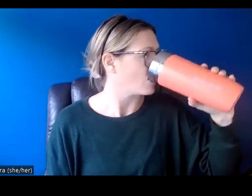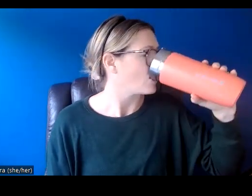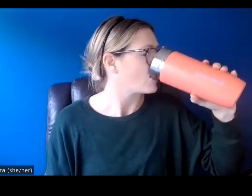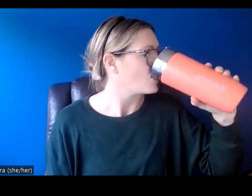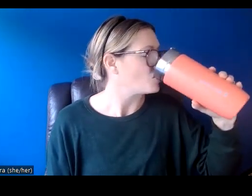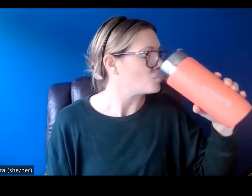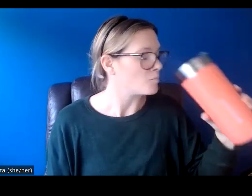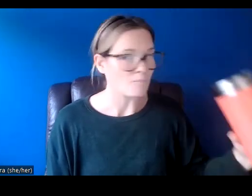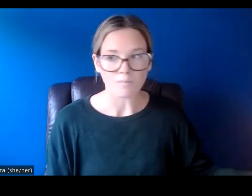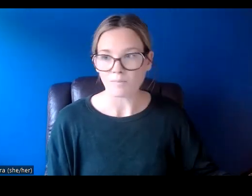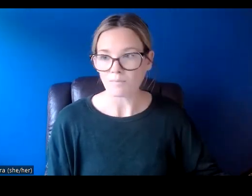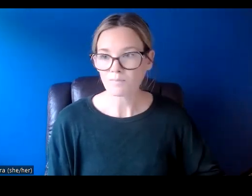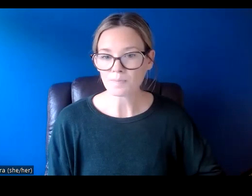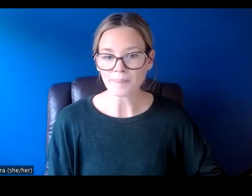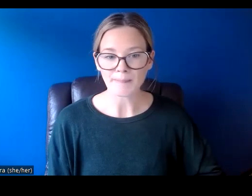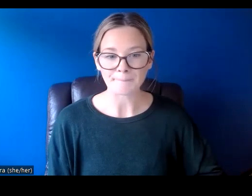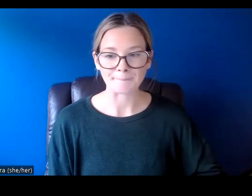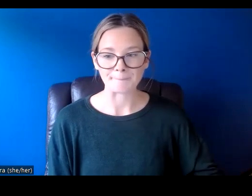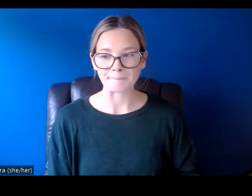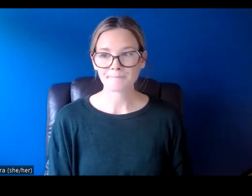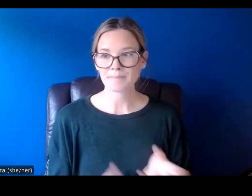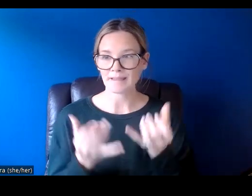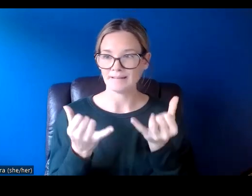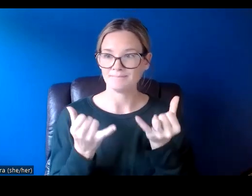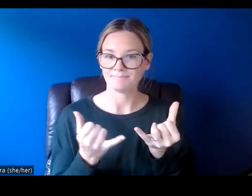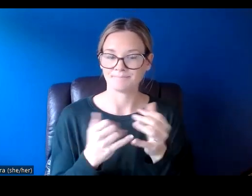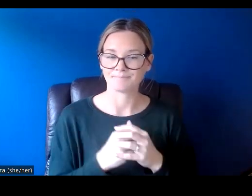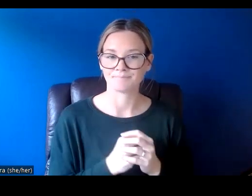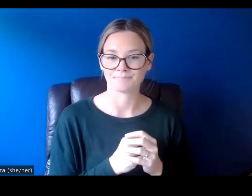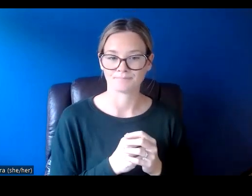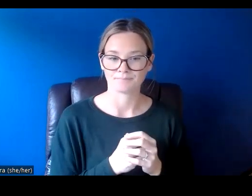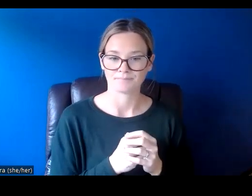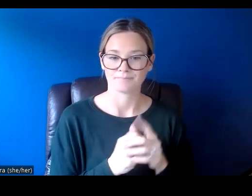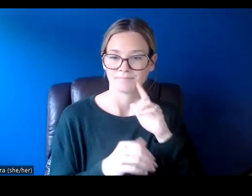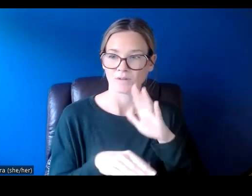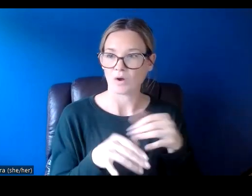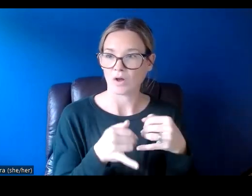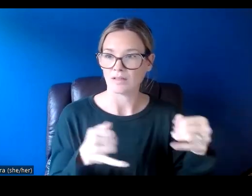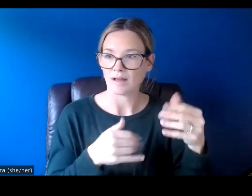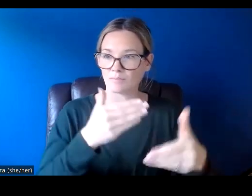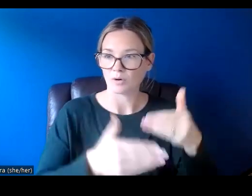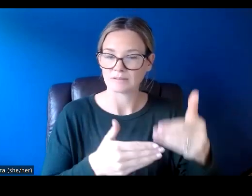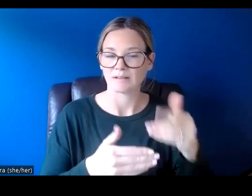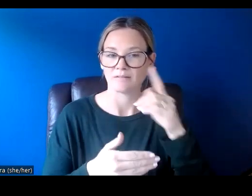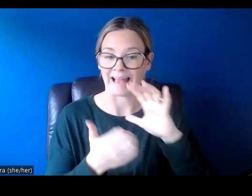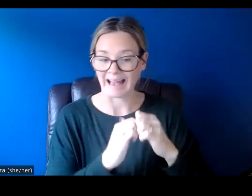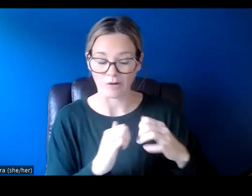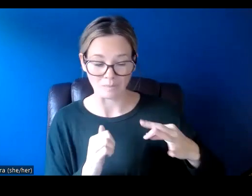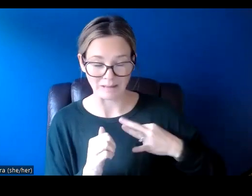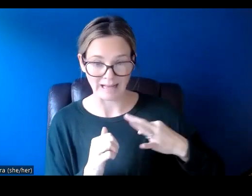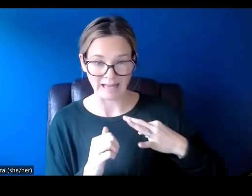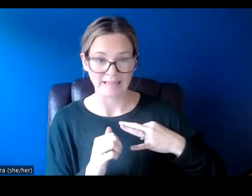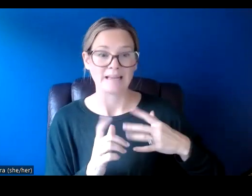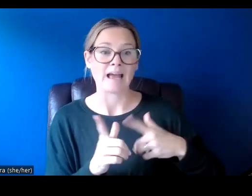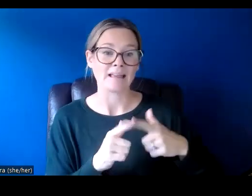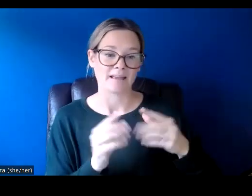Okay, so we are going to go through the online process to apply and